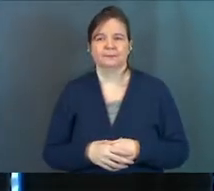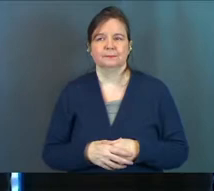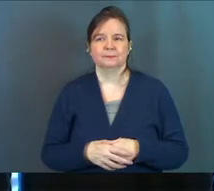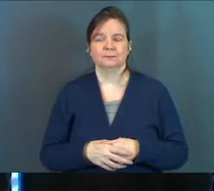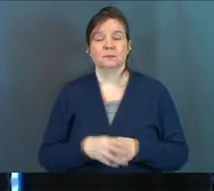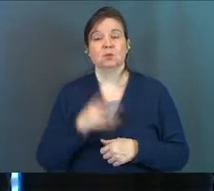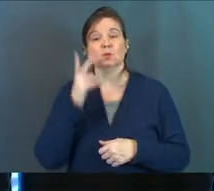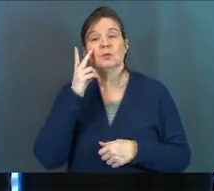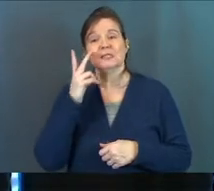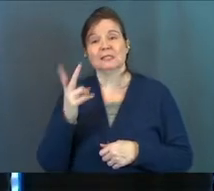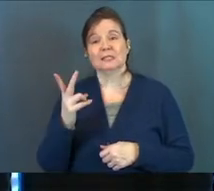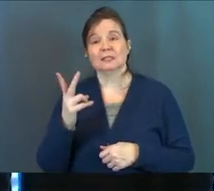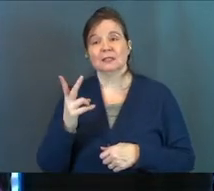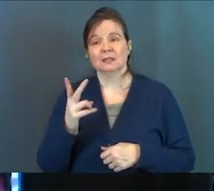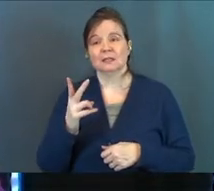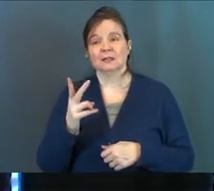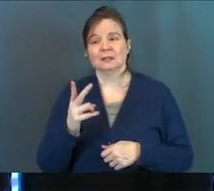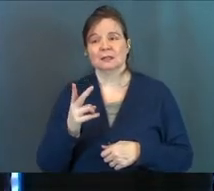Do you see it?